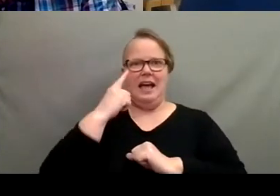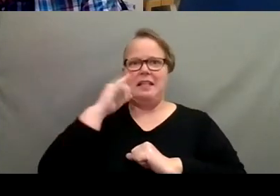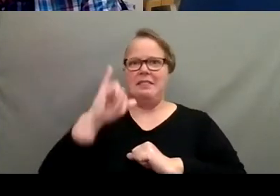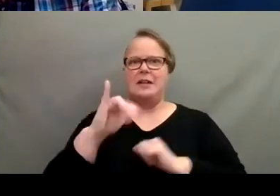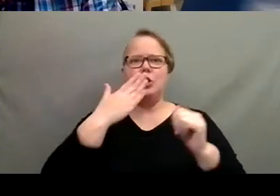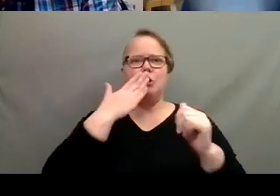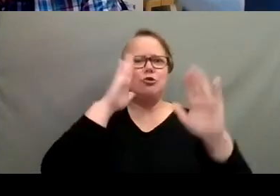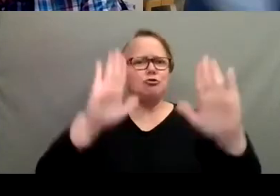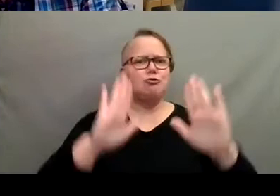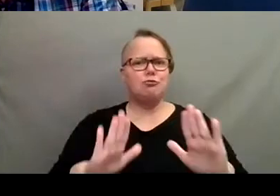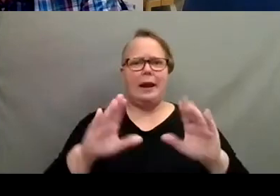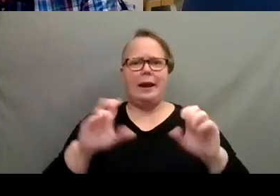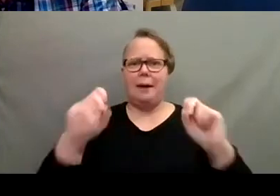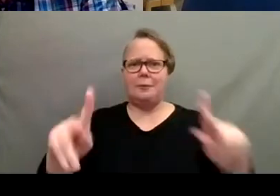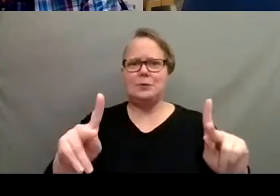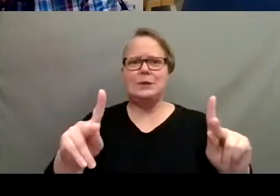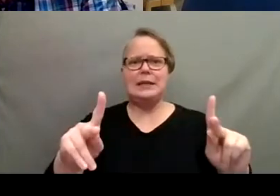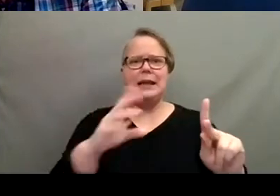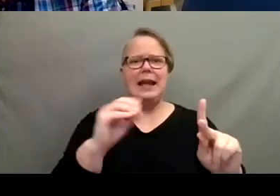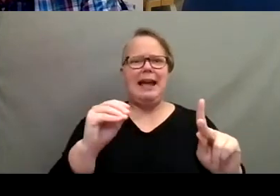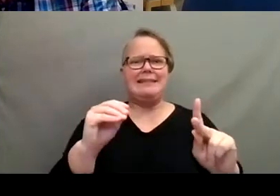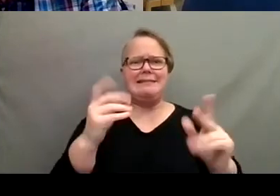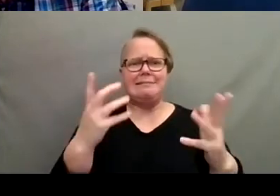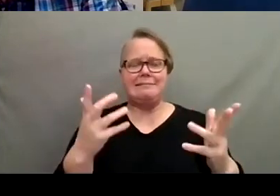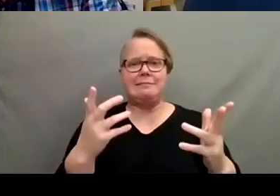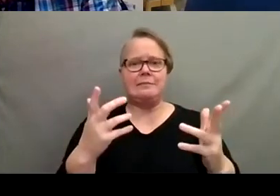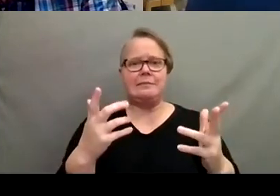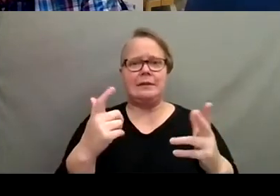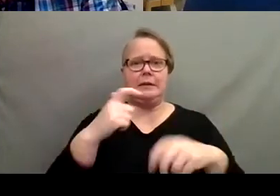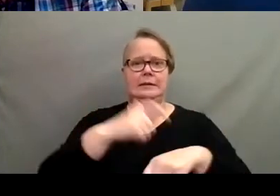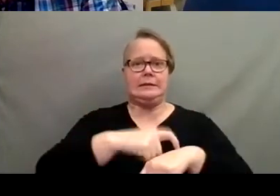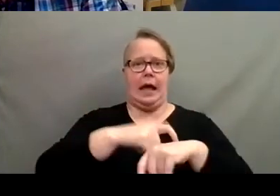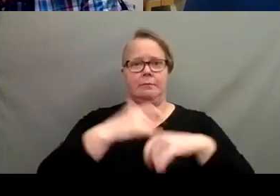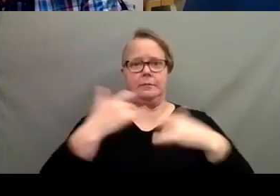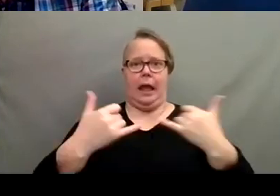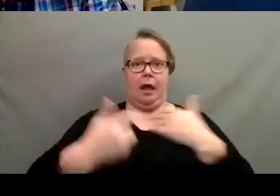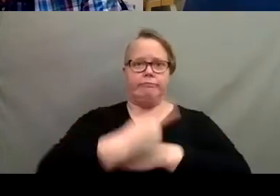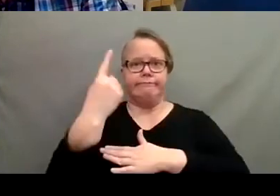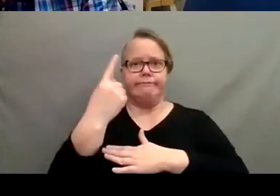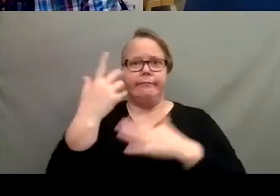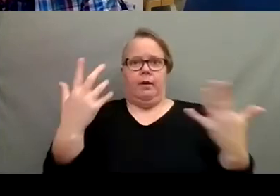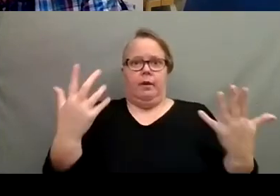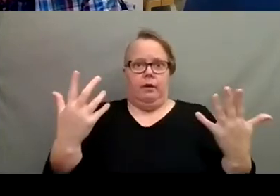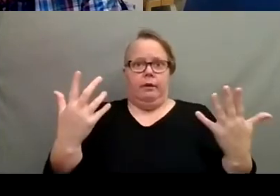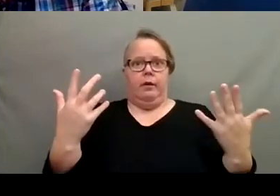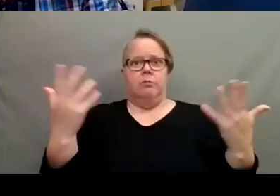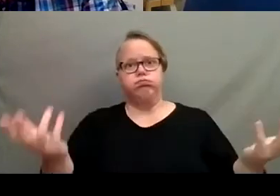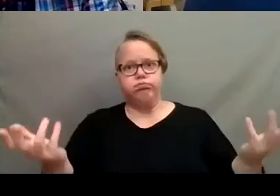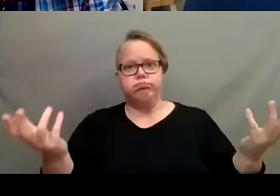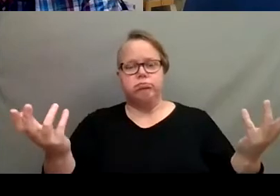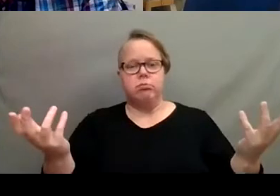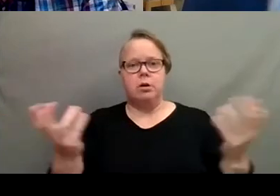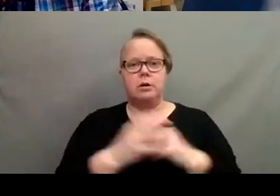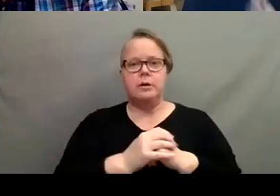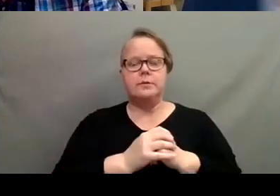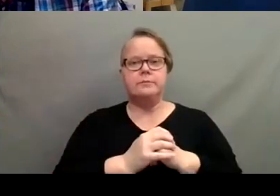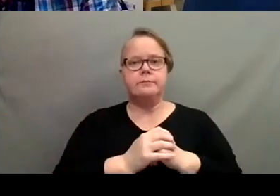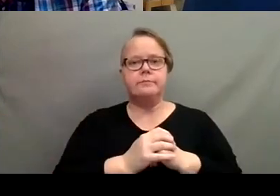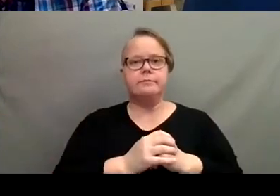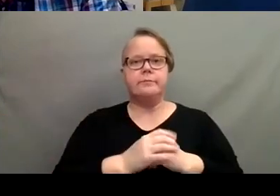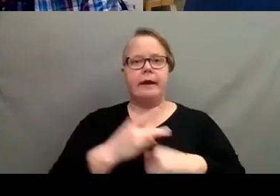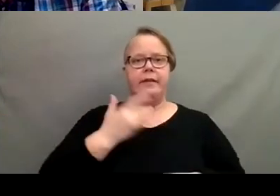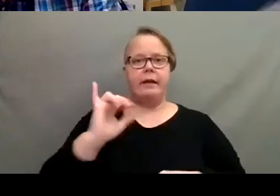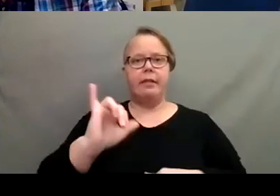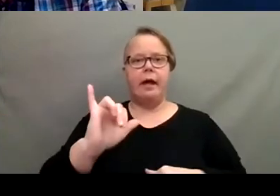opportunity. And I know just, you know, times being what they are, um, you know, I, I feel like we are still